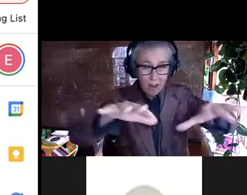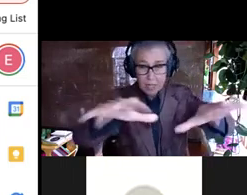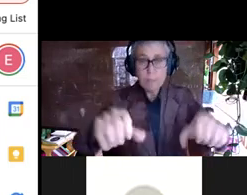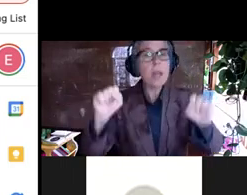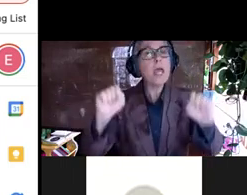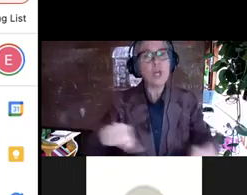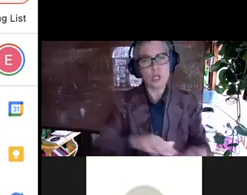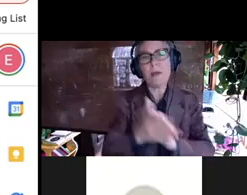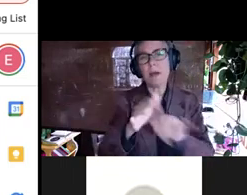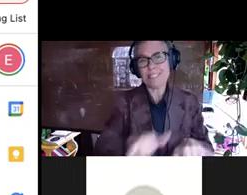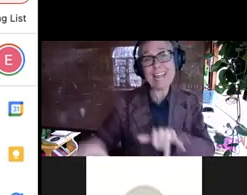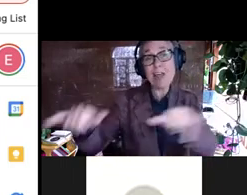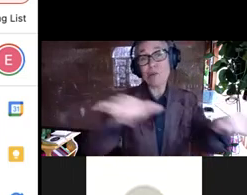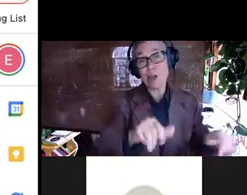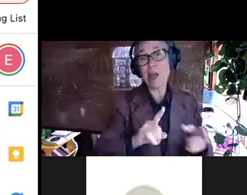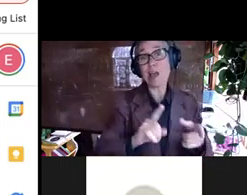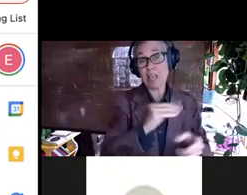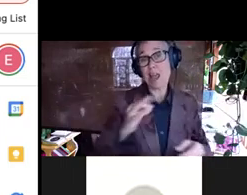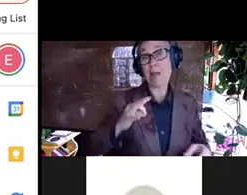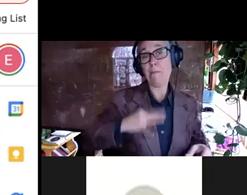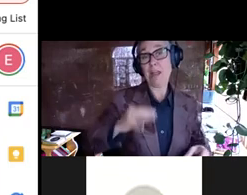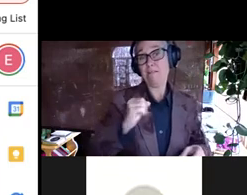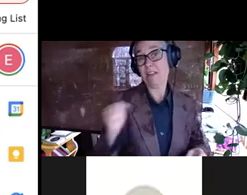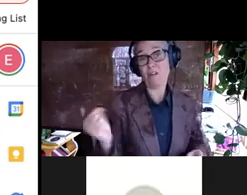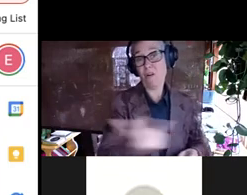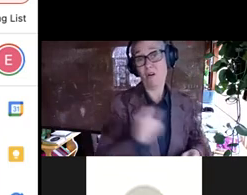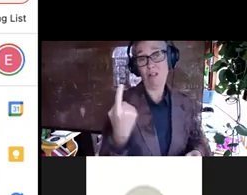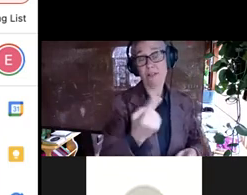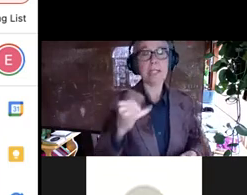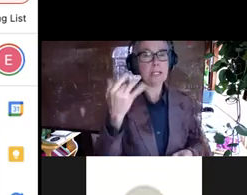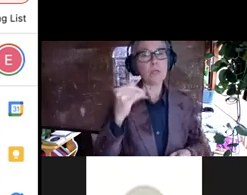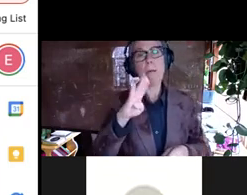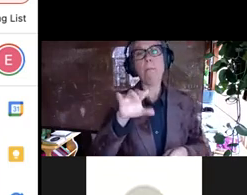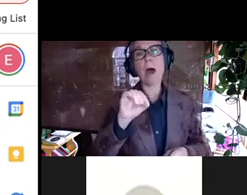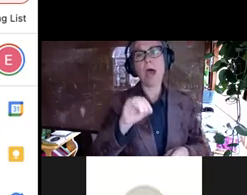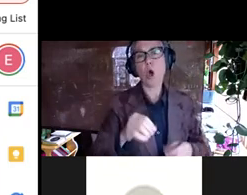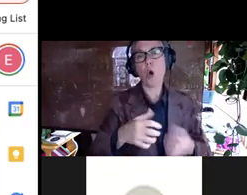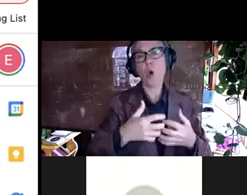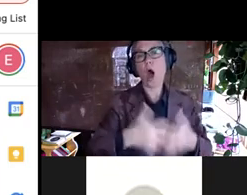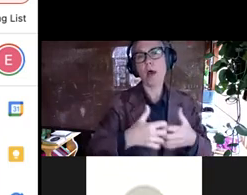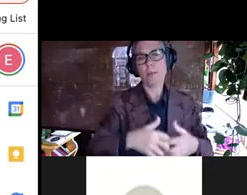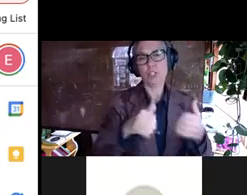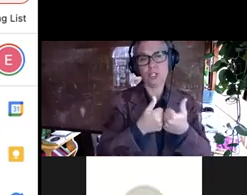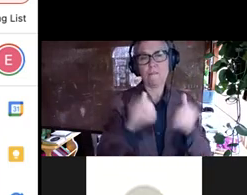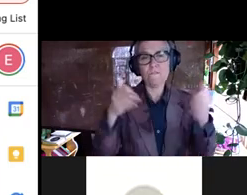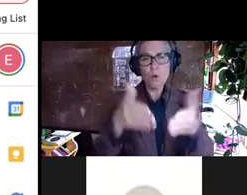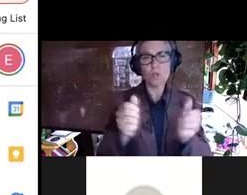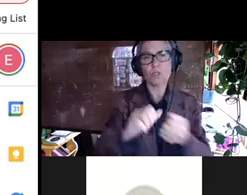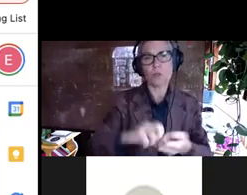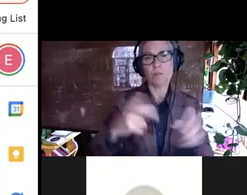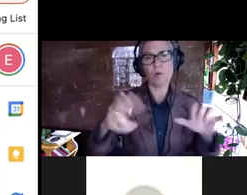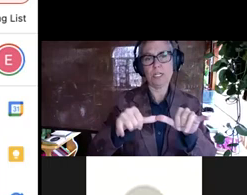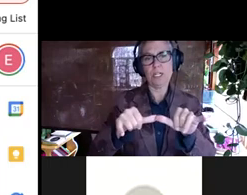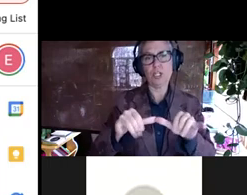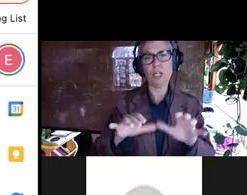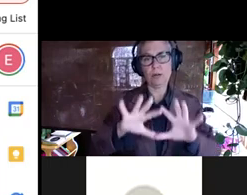to everyone's benefit. Um, and so that's why, that's part of why the bio automation challenges focuses on protein engineering as